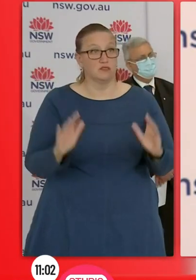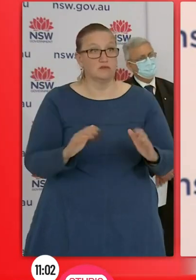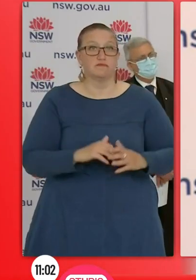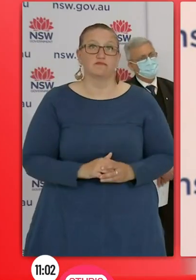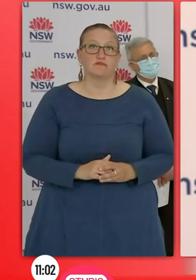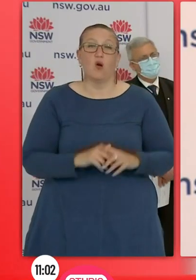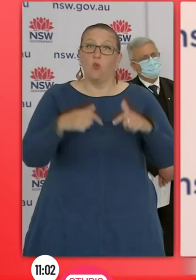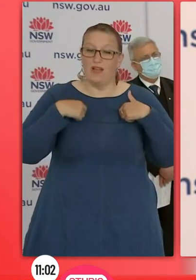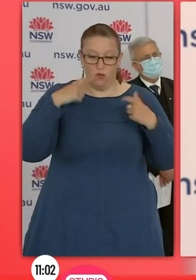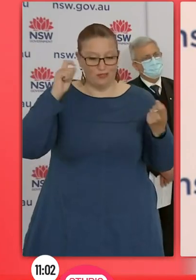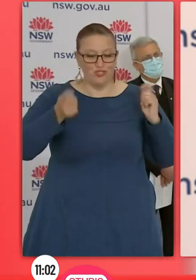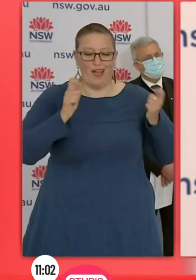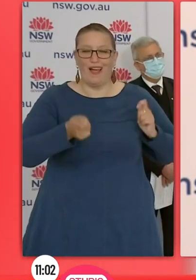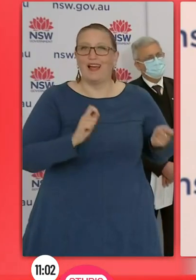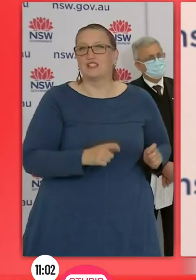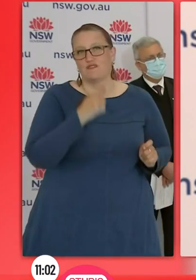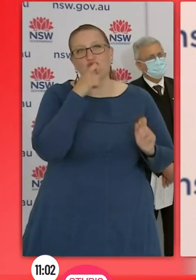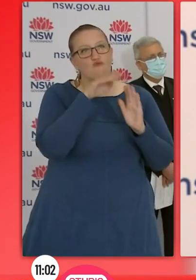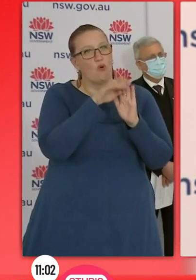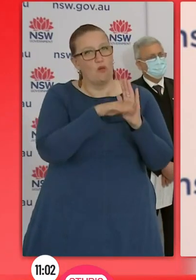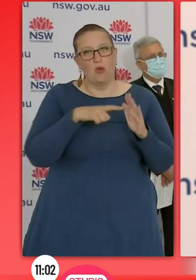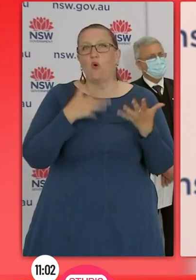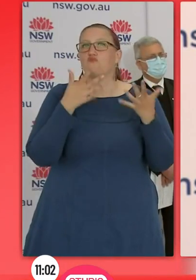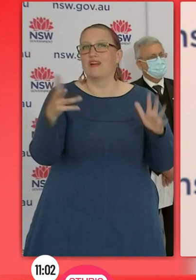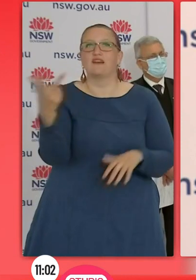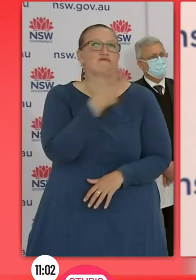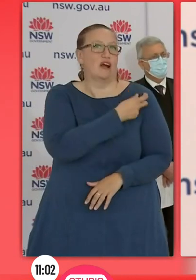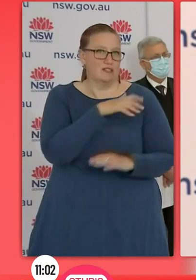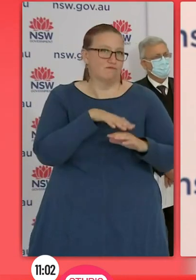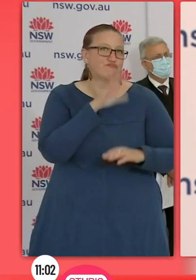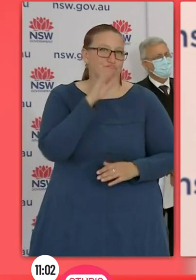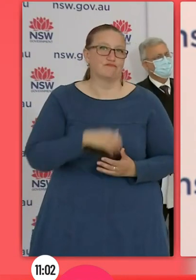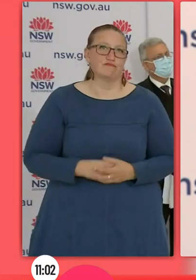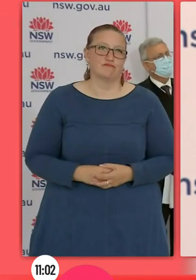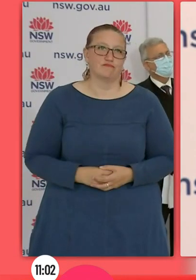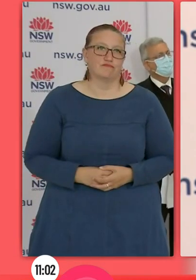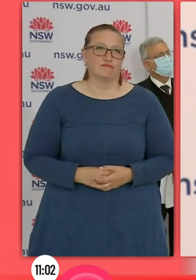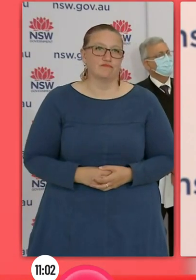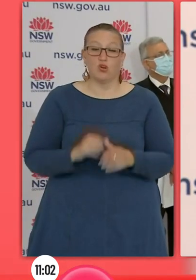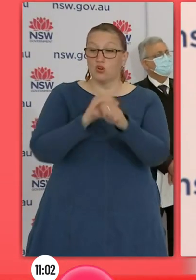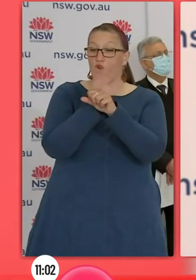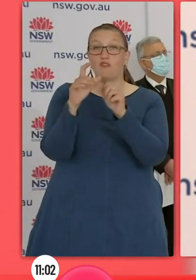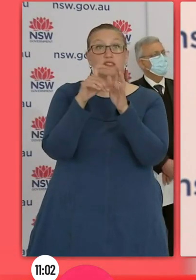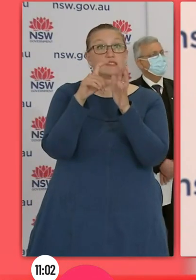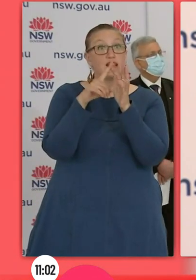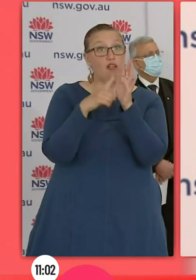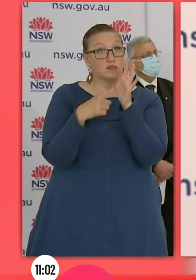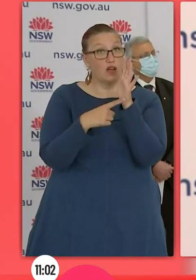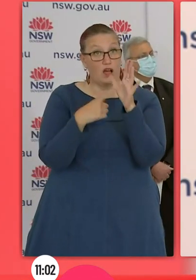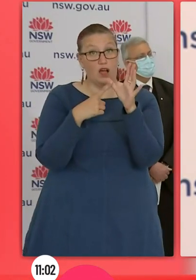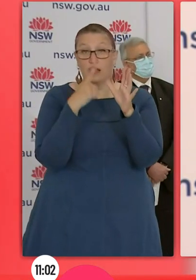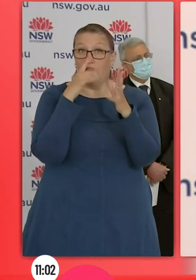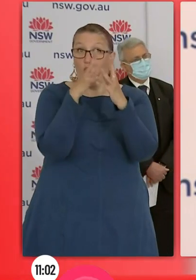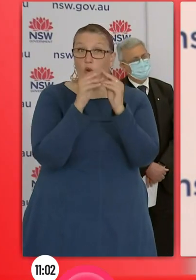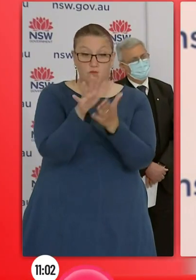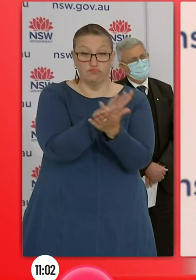Delta strain. New South Wales has proved very successful until this point in time in getting rid of other strains of COVID but the Delta strain is a